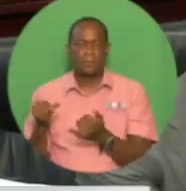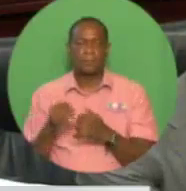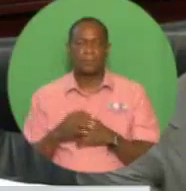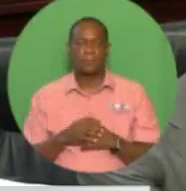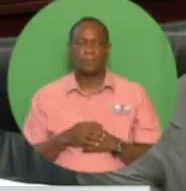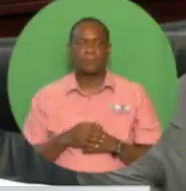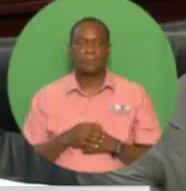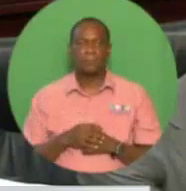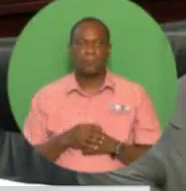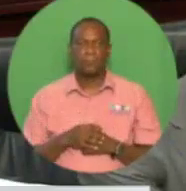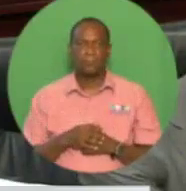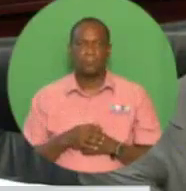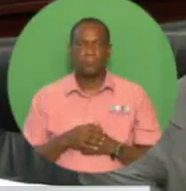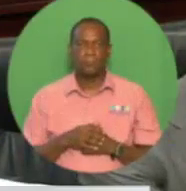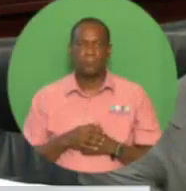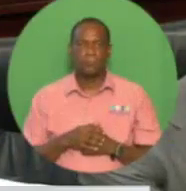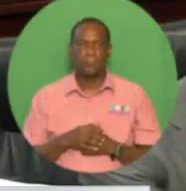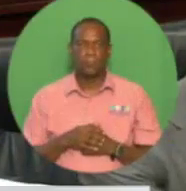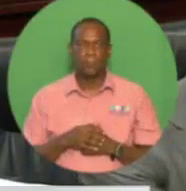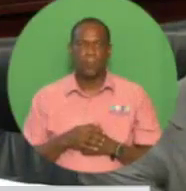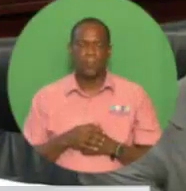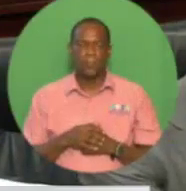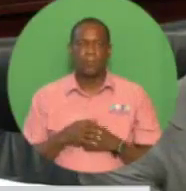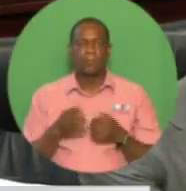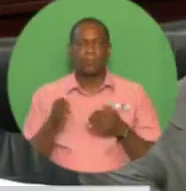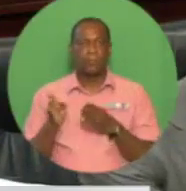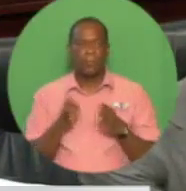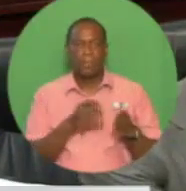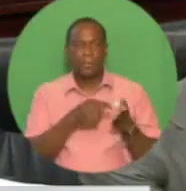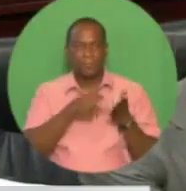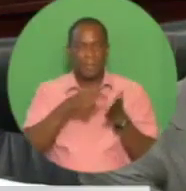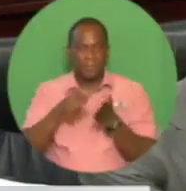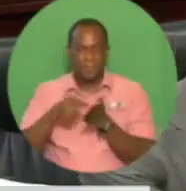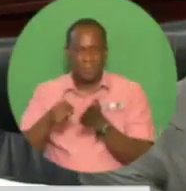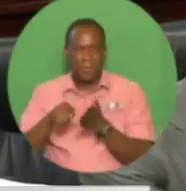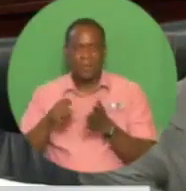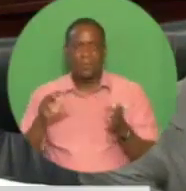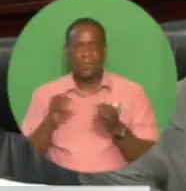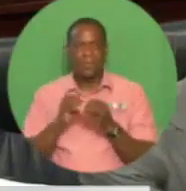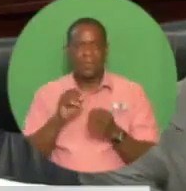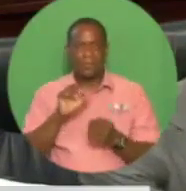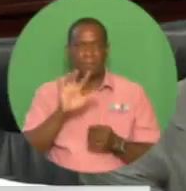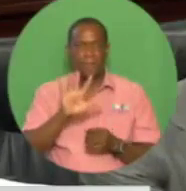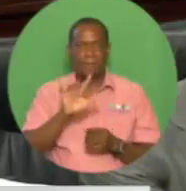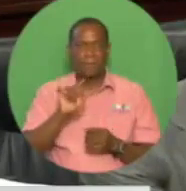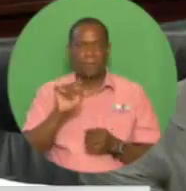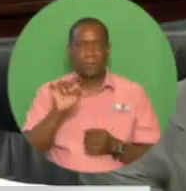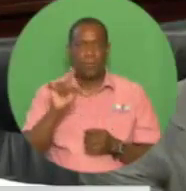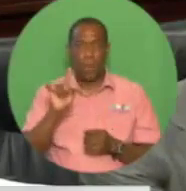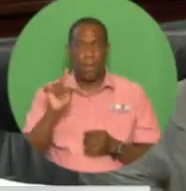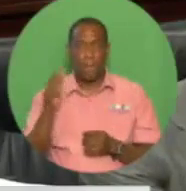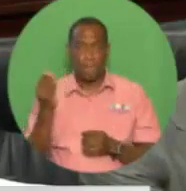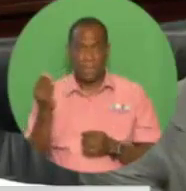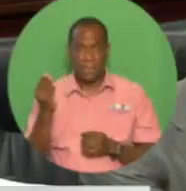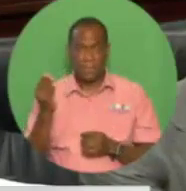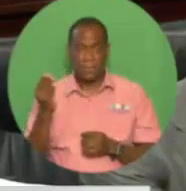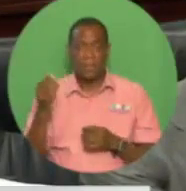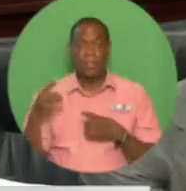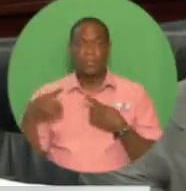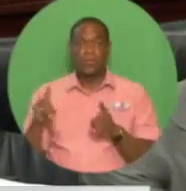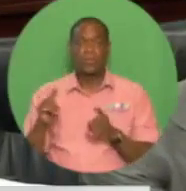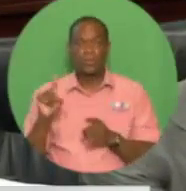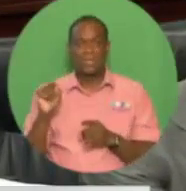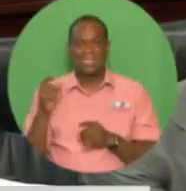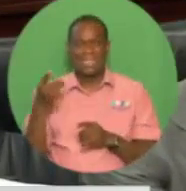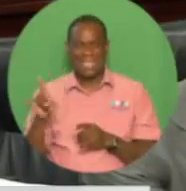expenditure program of $5.1 billion. During the course of the 2018 fiscal year, we have continued the process